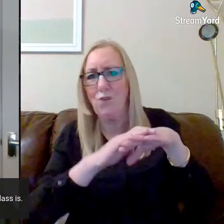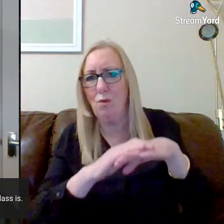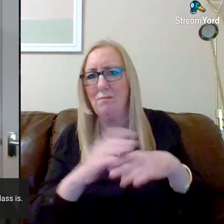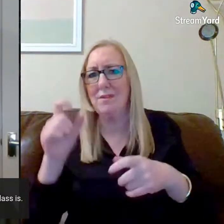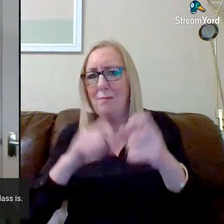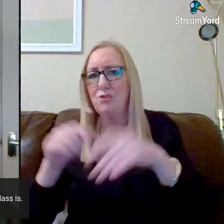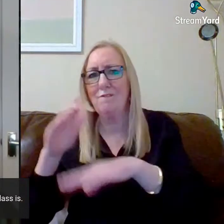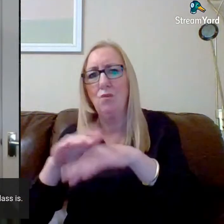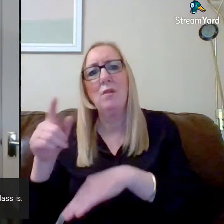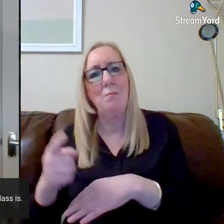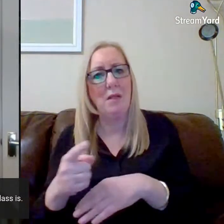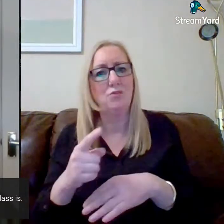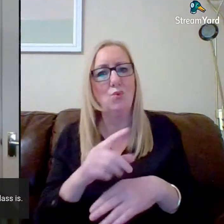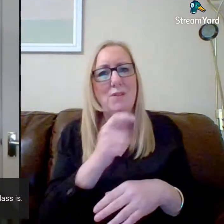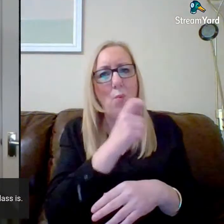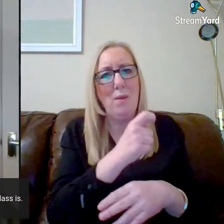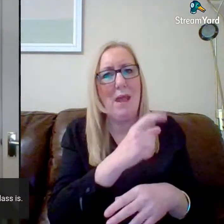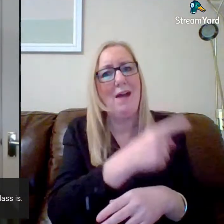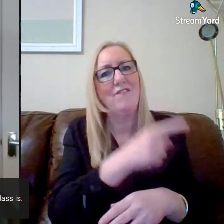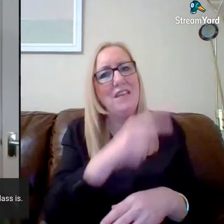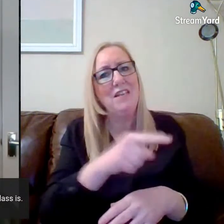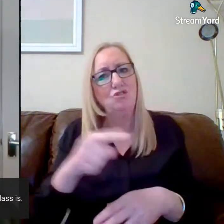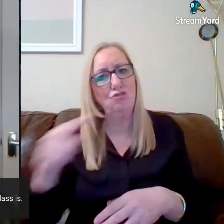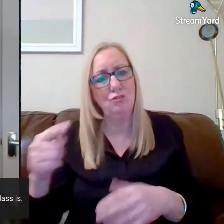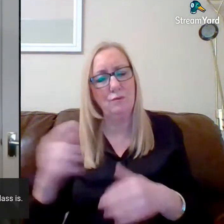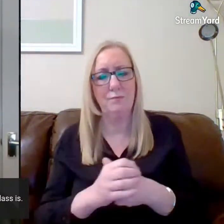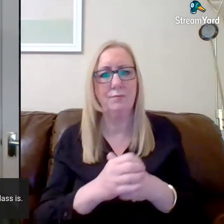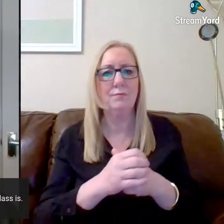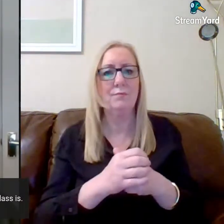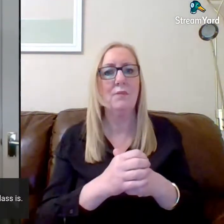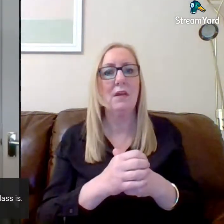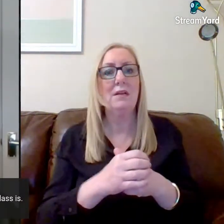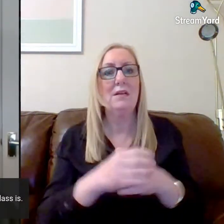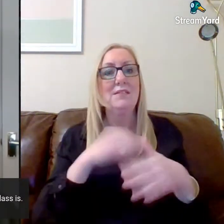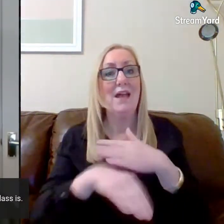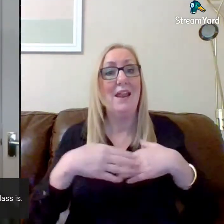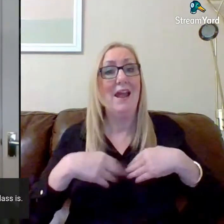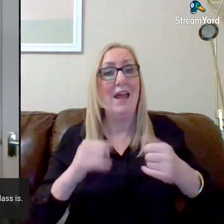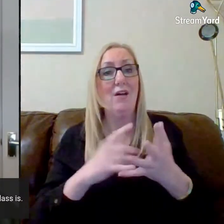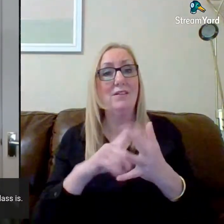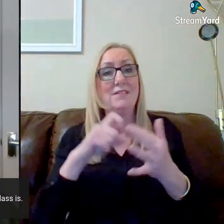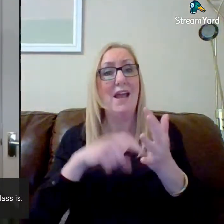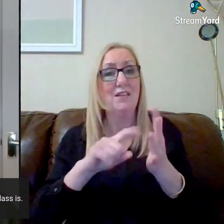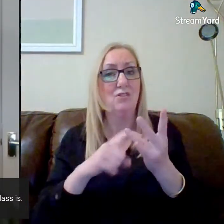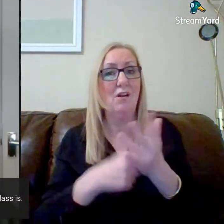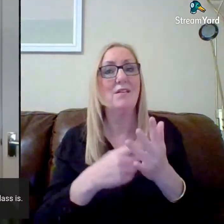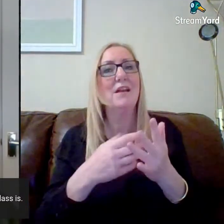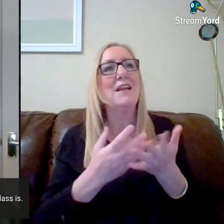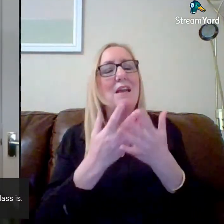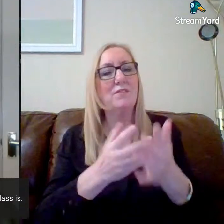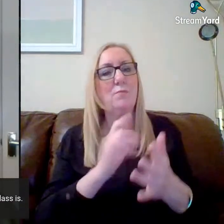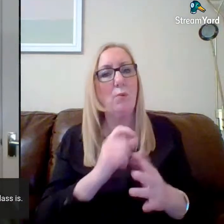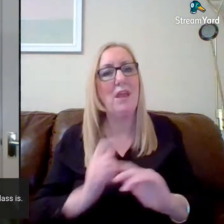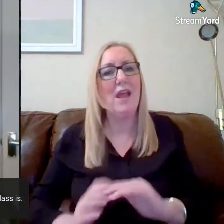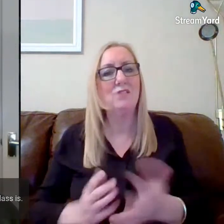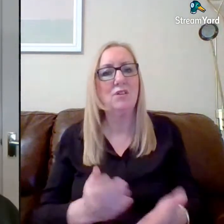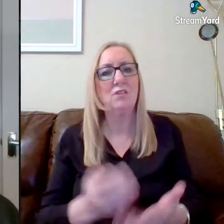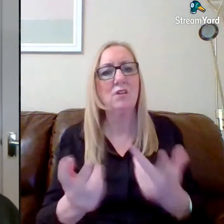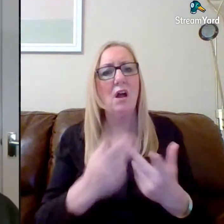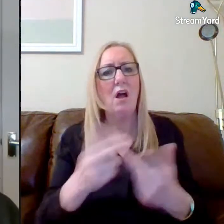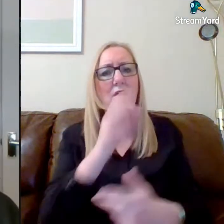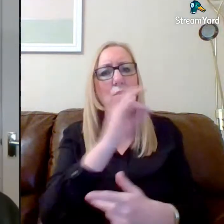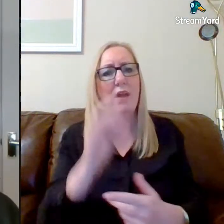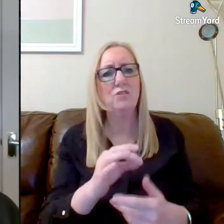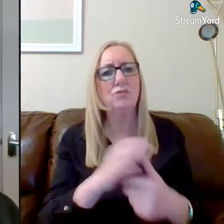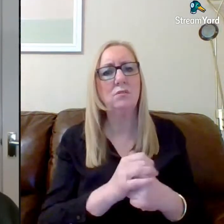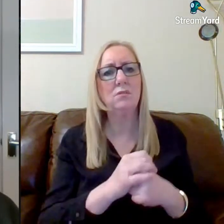at some point in the health sector. And that would give them a wee bit of an introduction. Okay, another question's come through.